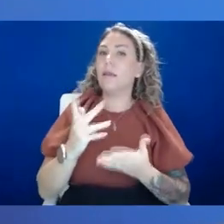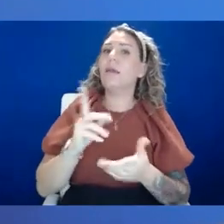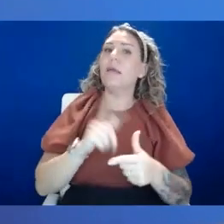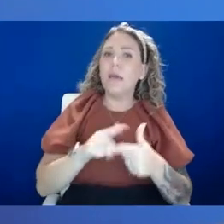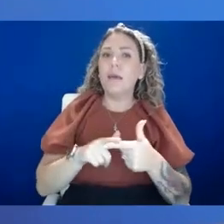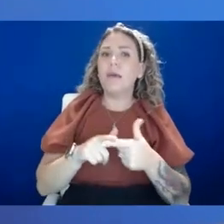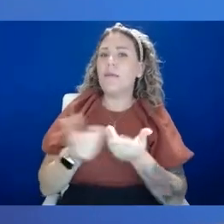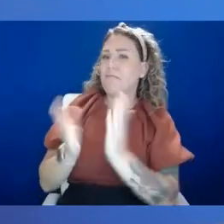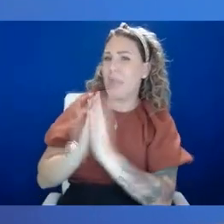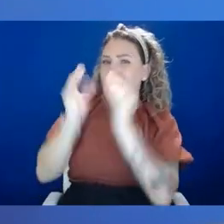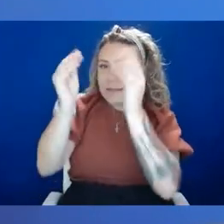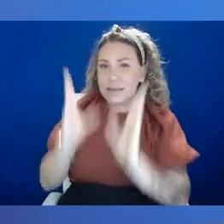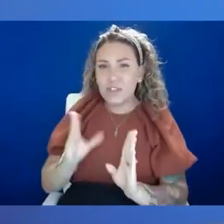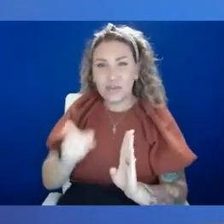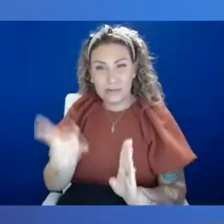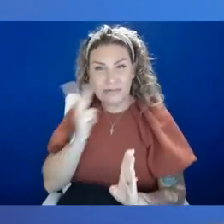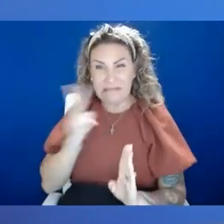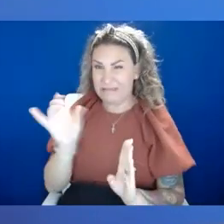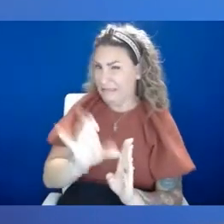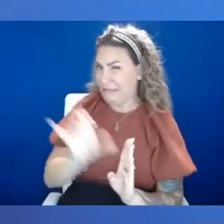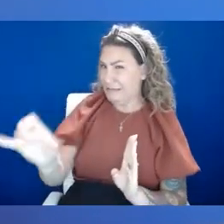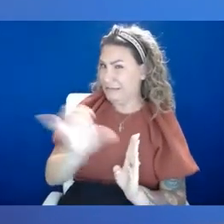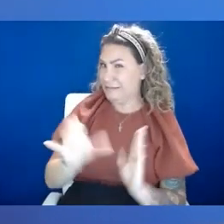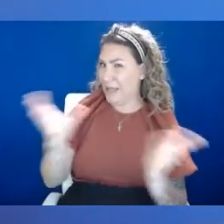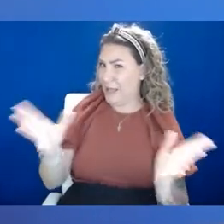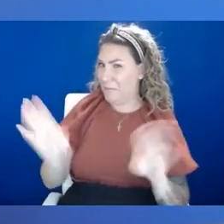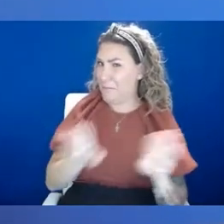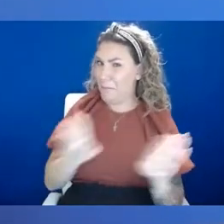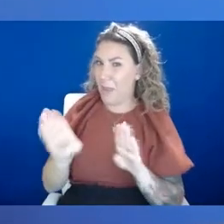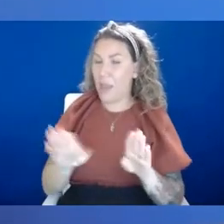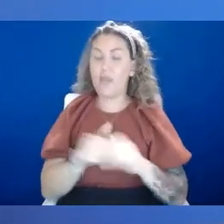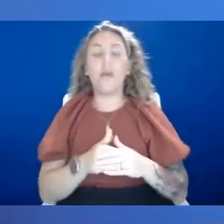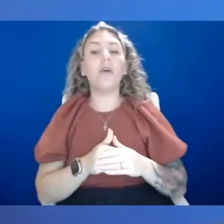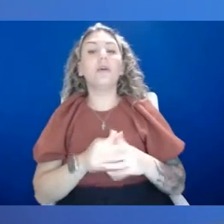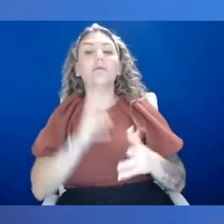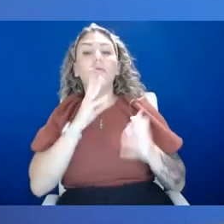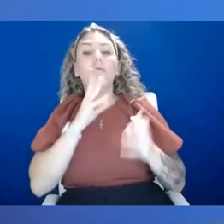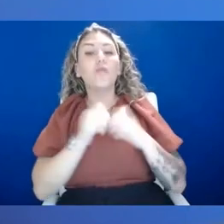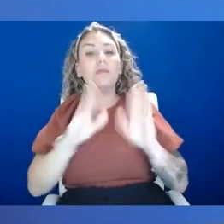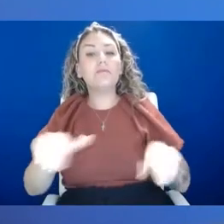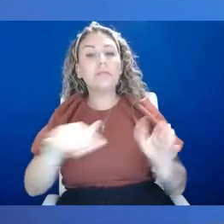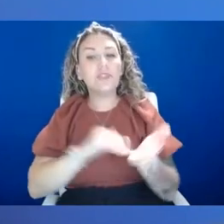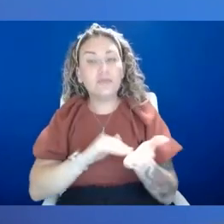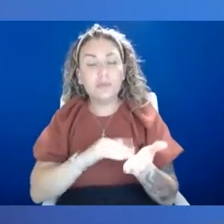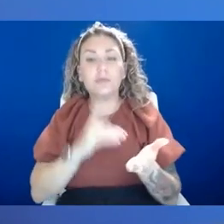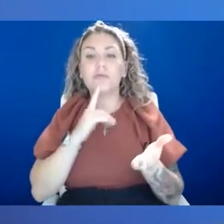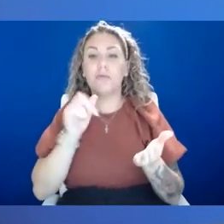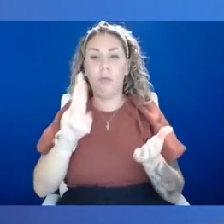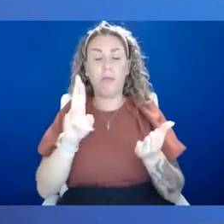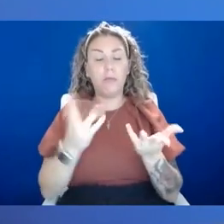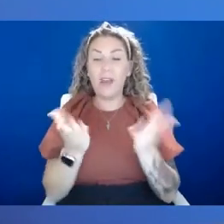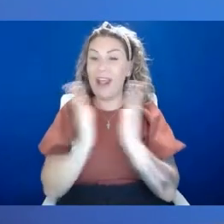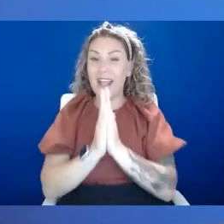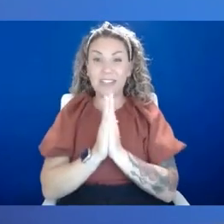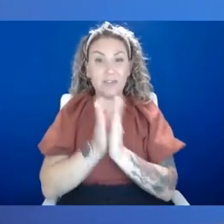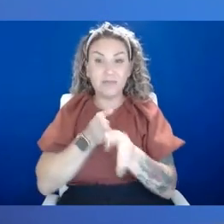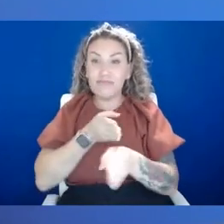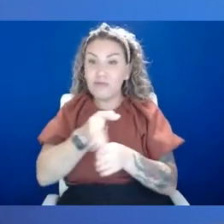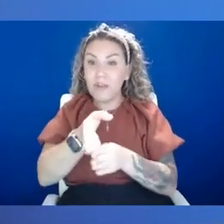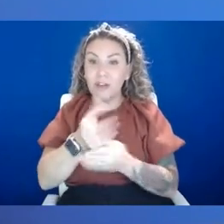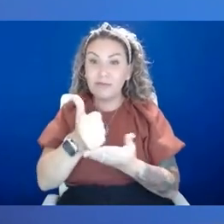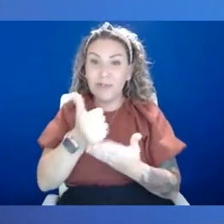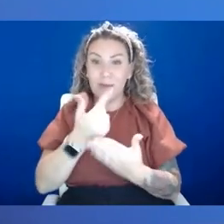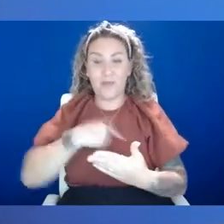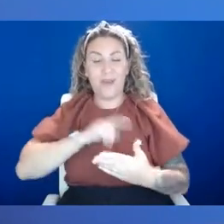classroom. Talk with your pediatrician. If you have any concerns at all, ask professional help and we can, can help assess